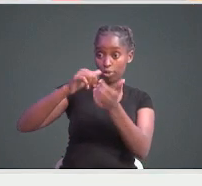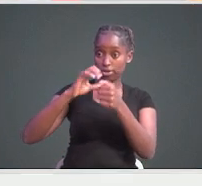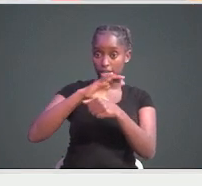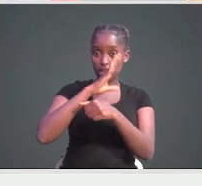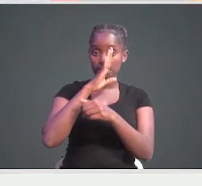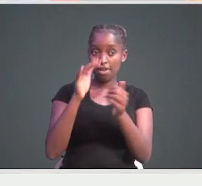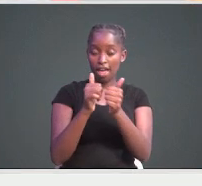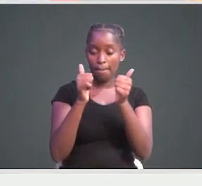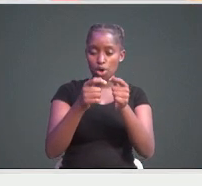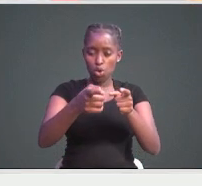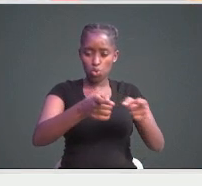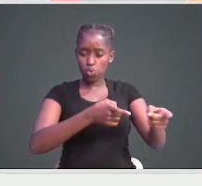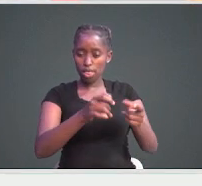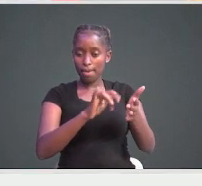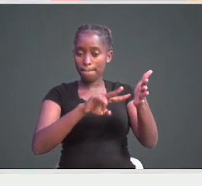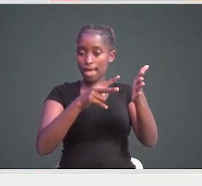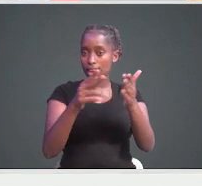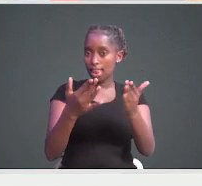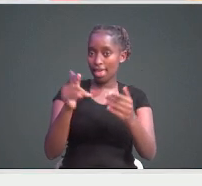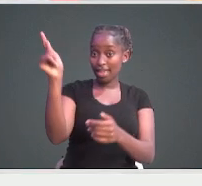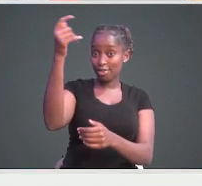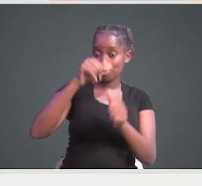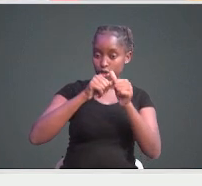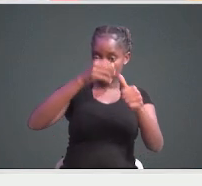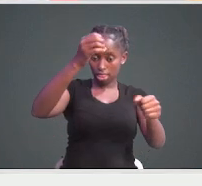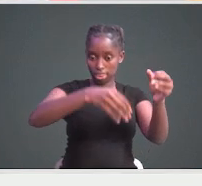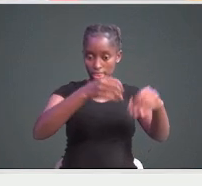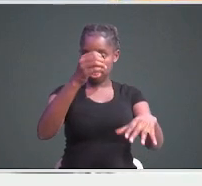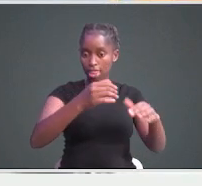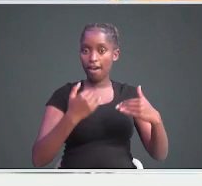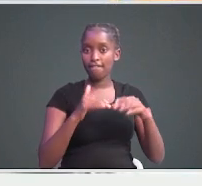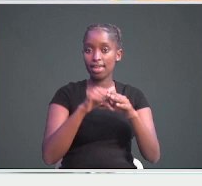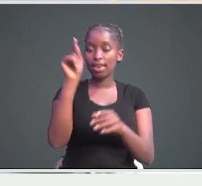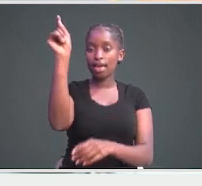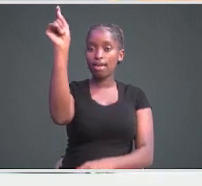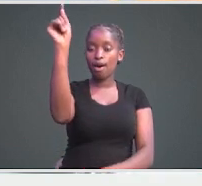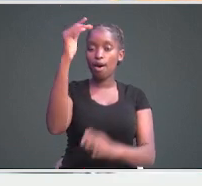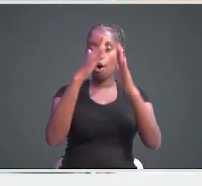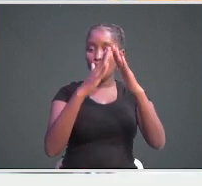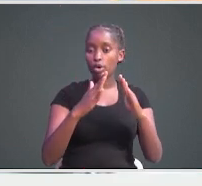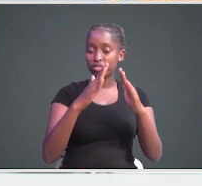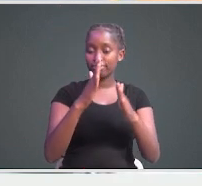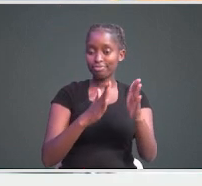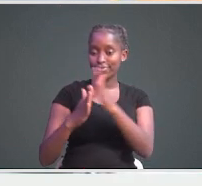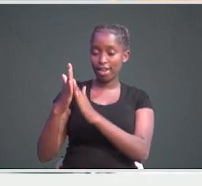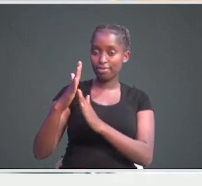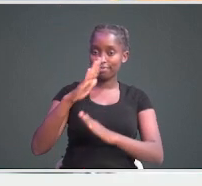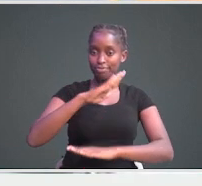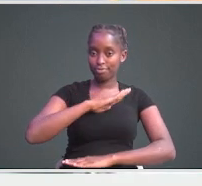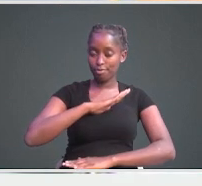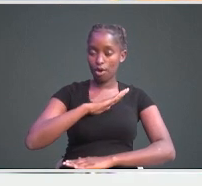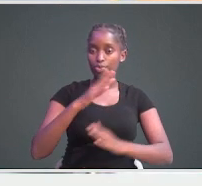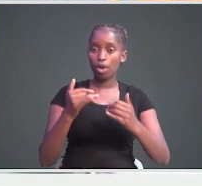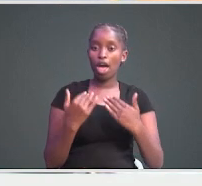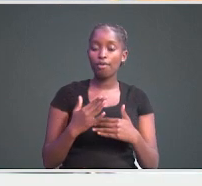This ruling means Kenyans will continue to contribute to the Housing Levy Fund. Tuesday's decision by the Supreme Court of Kenya follows an